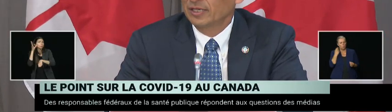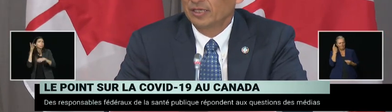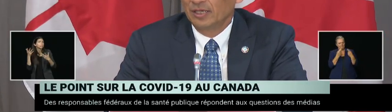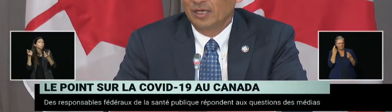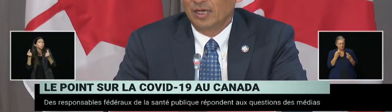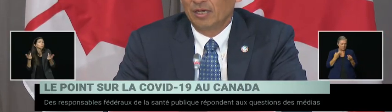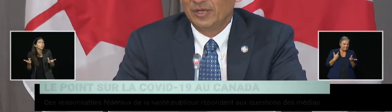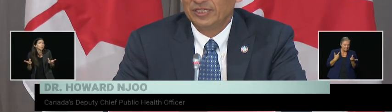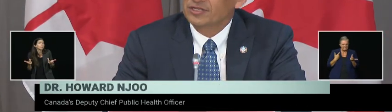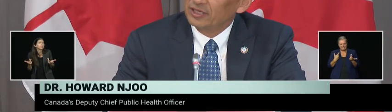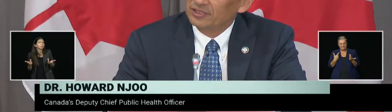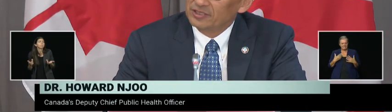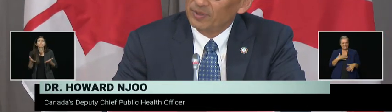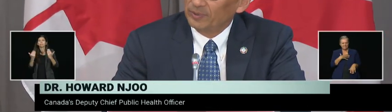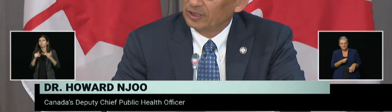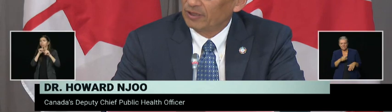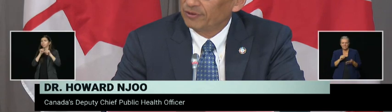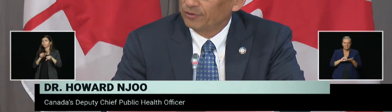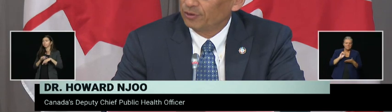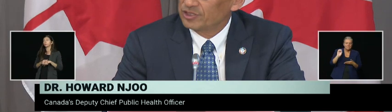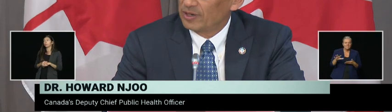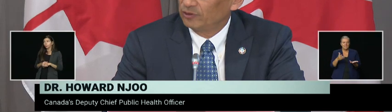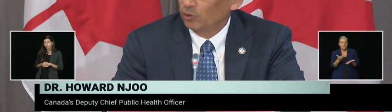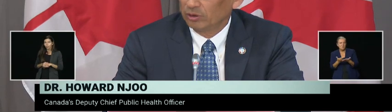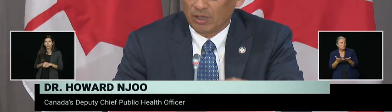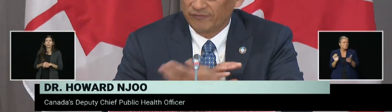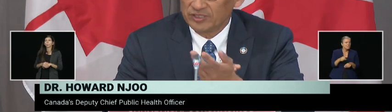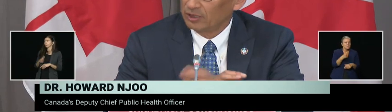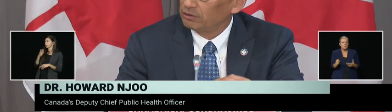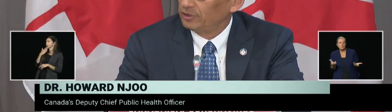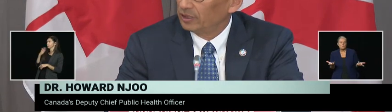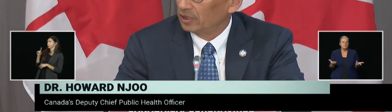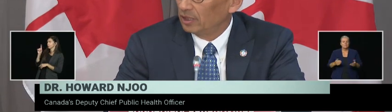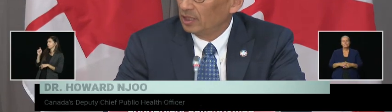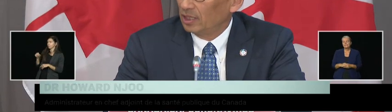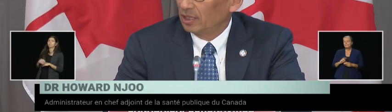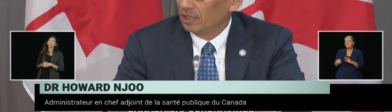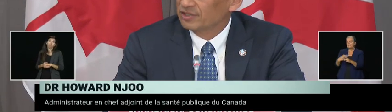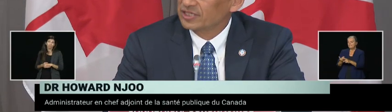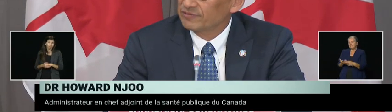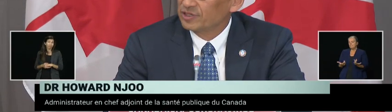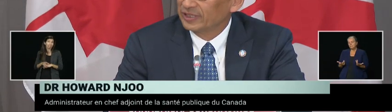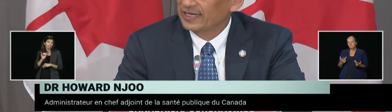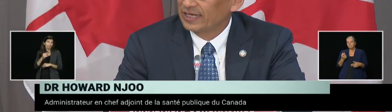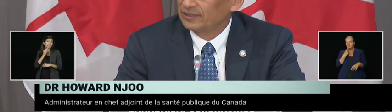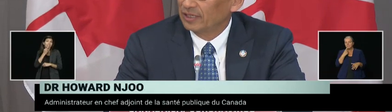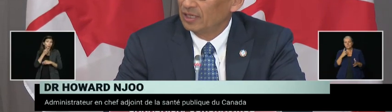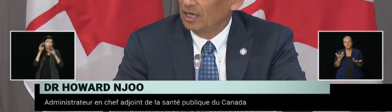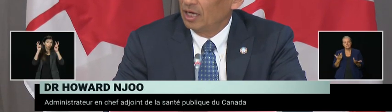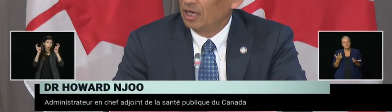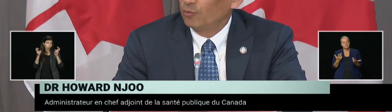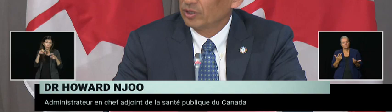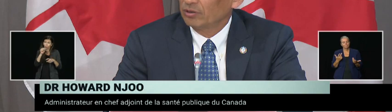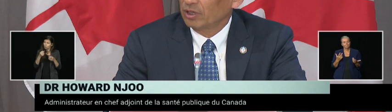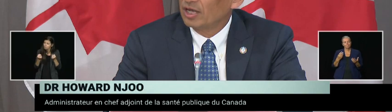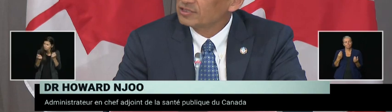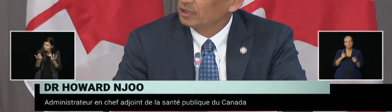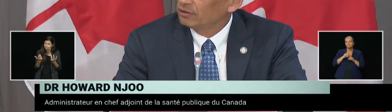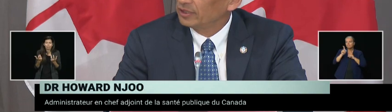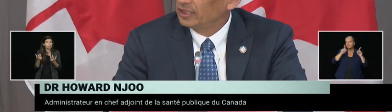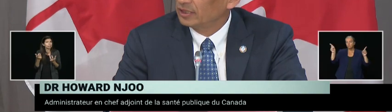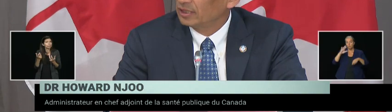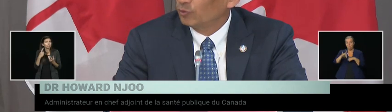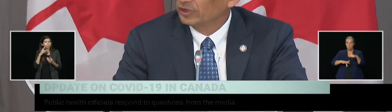I think many scientists and public health authorities around the world, obviously including ourselves here in Canada, we're